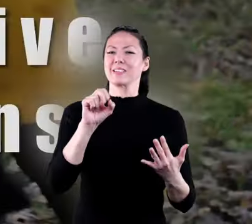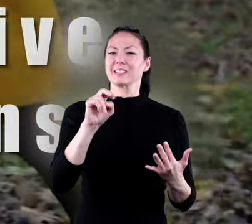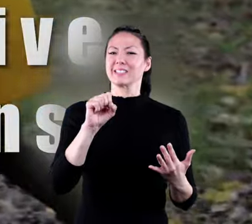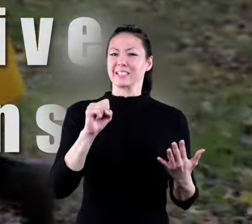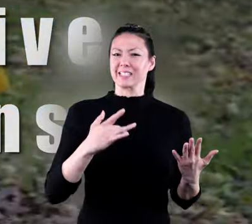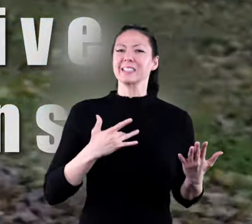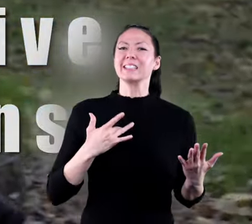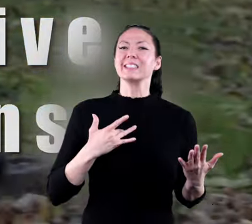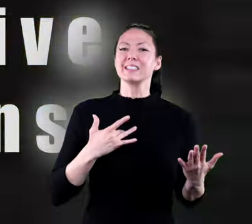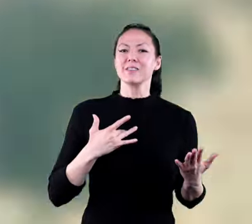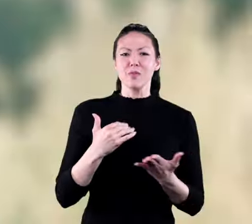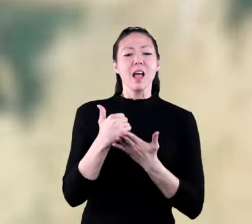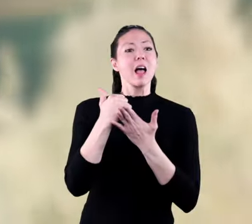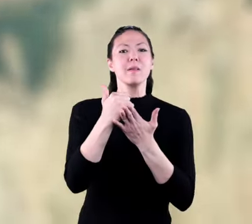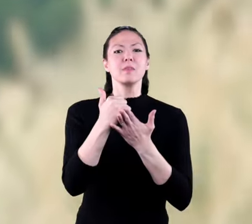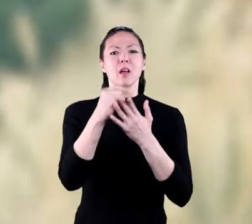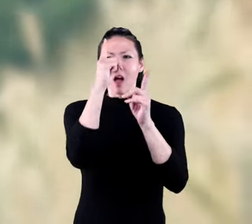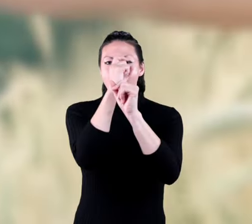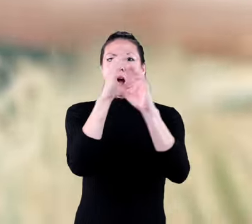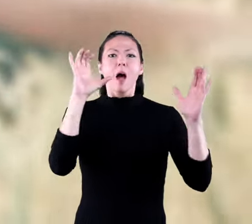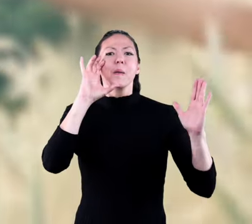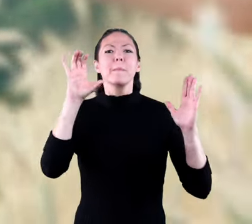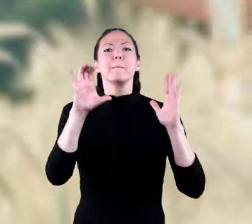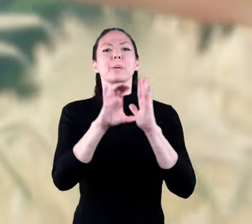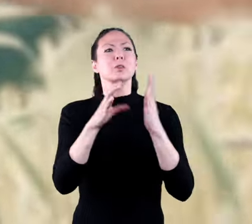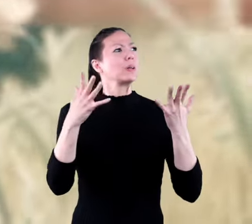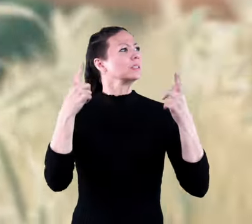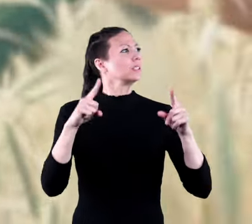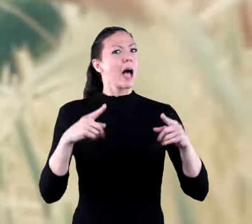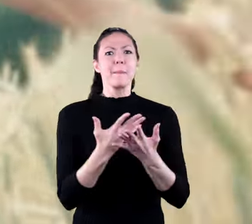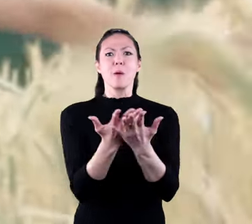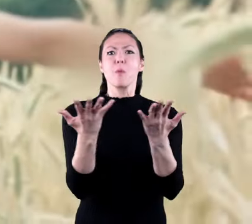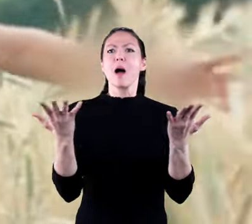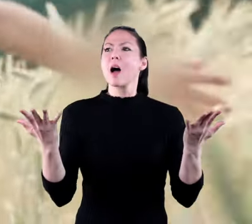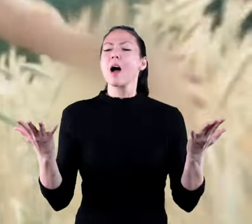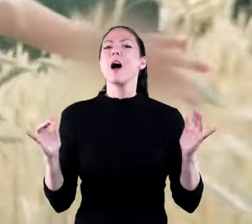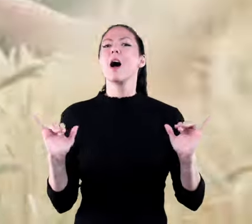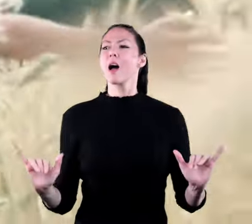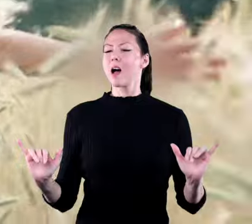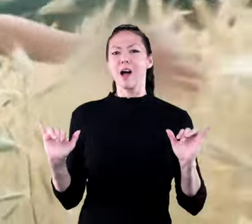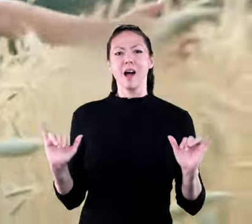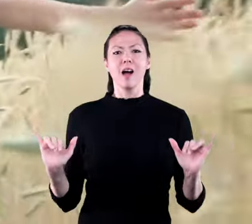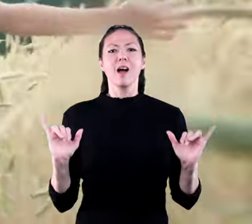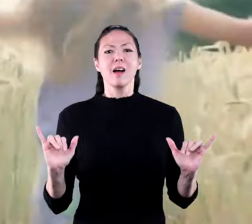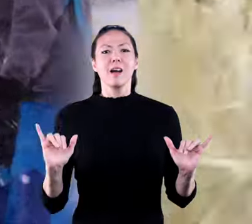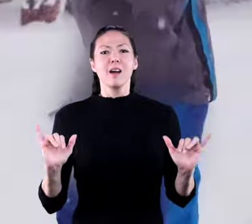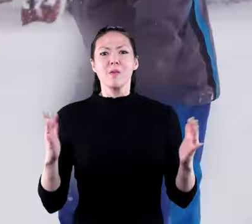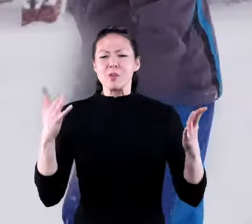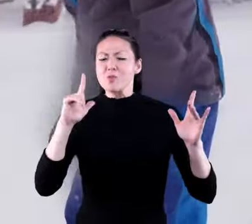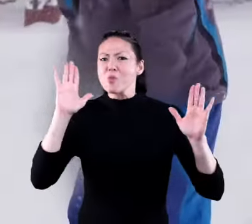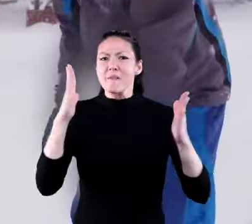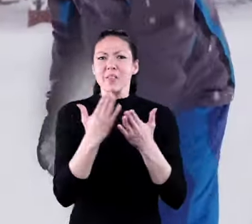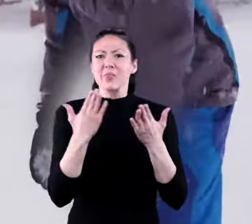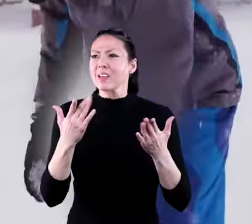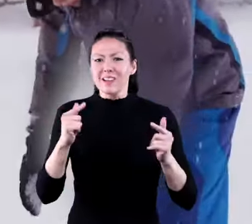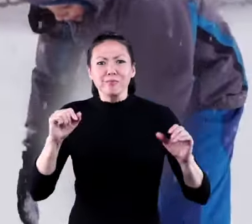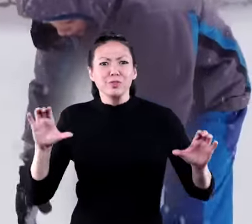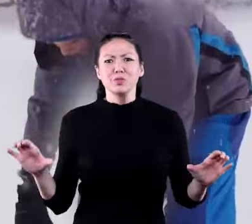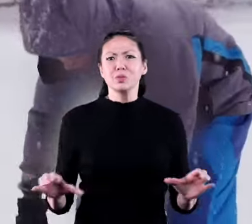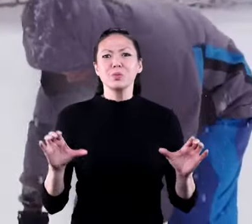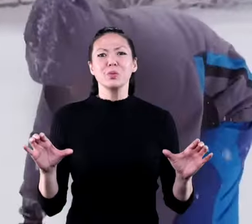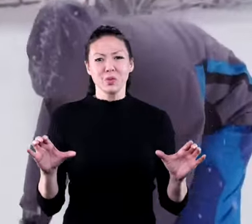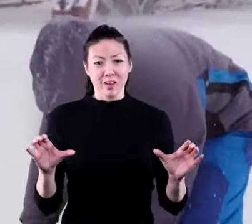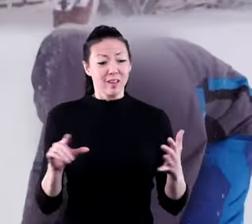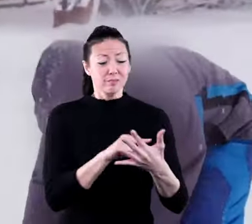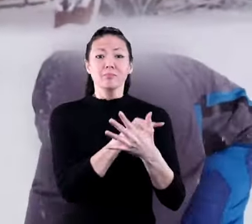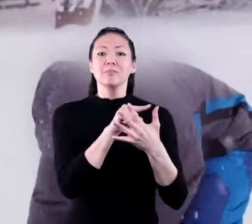our five senses they help you gain a clear picture of all that is happening around you think of all the wonderful things